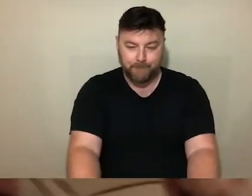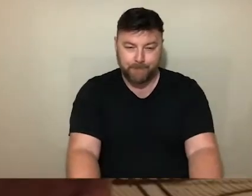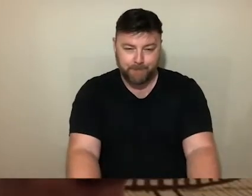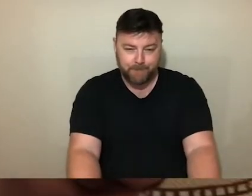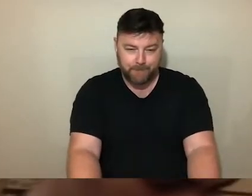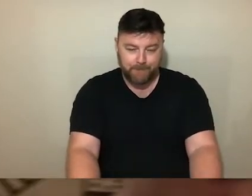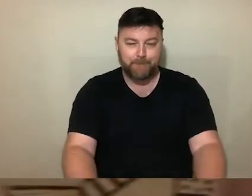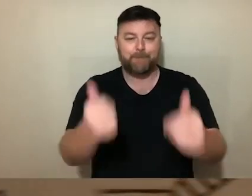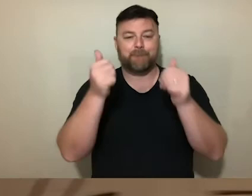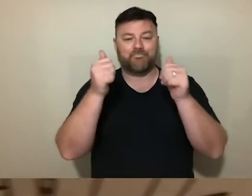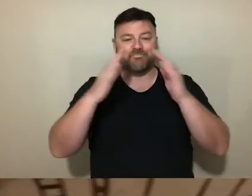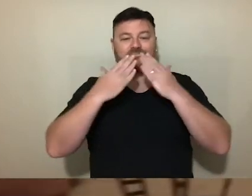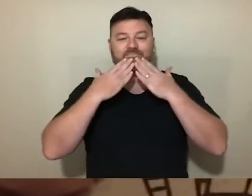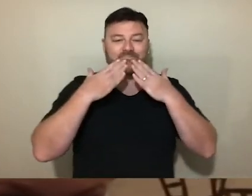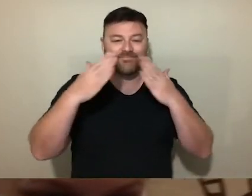Thanks, Stasi.